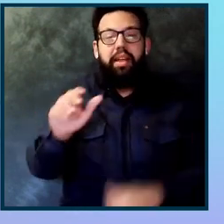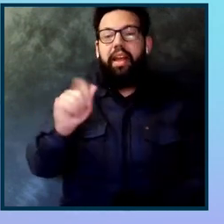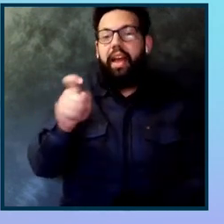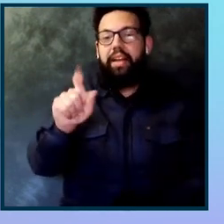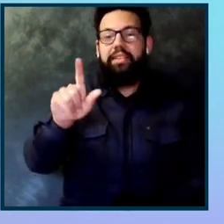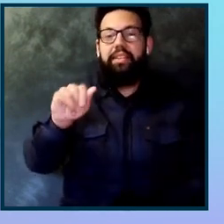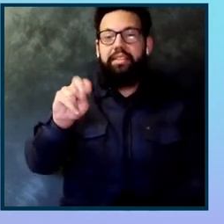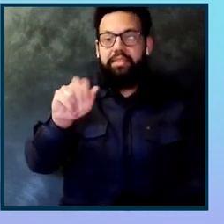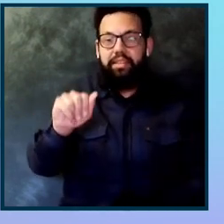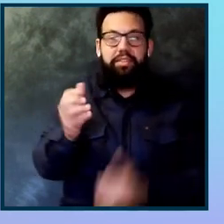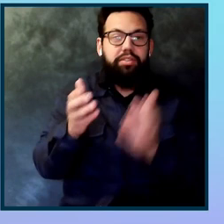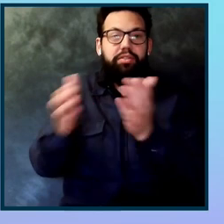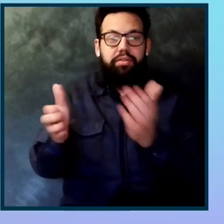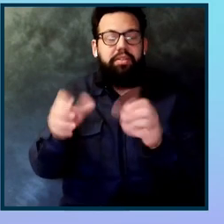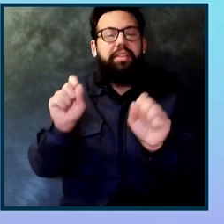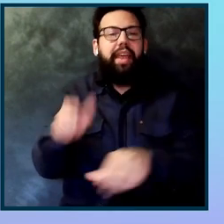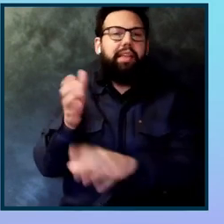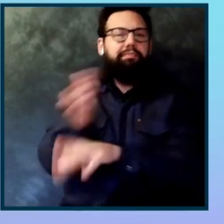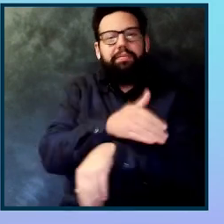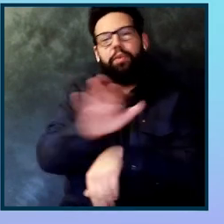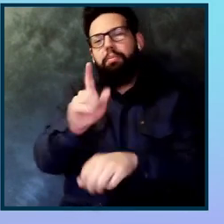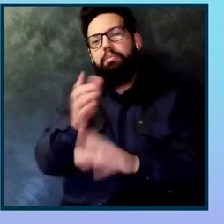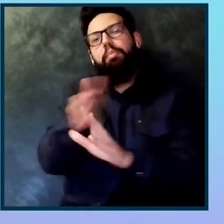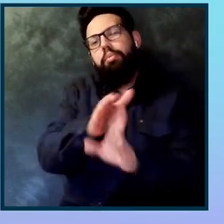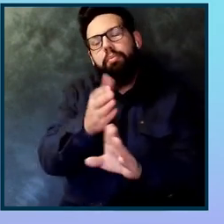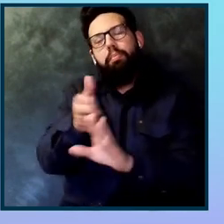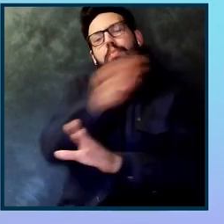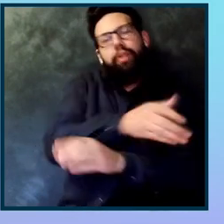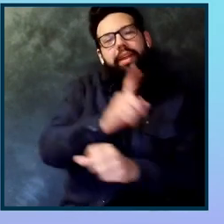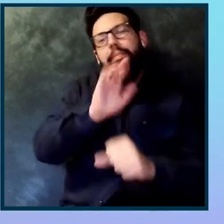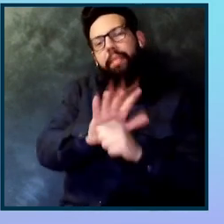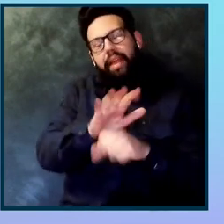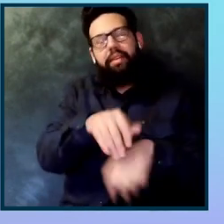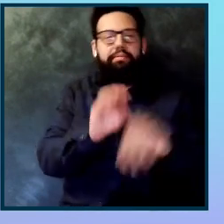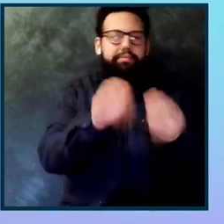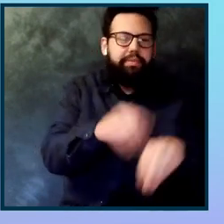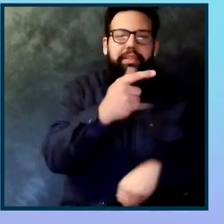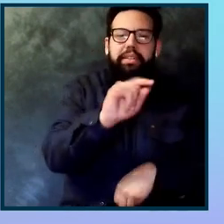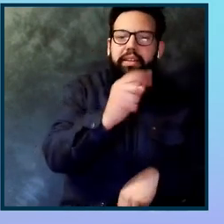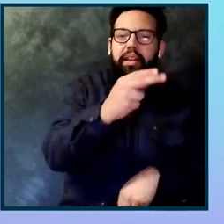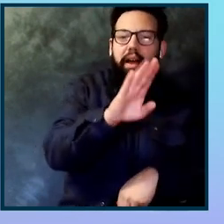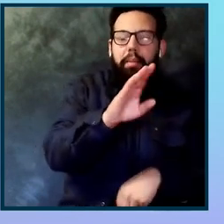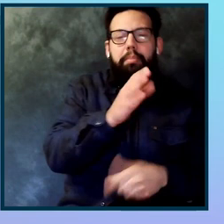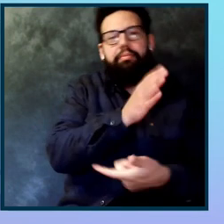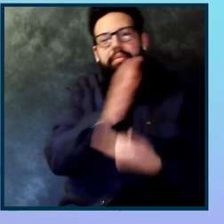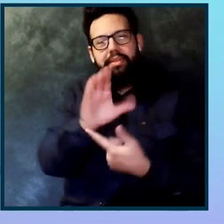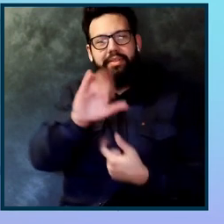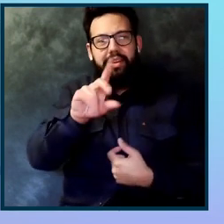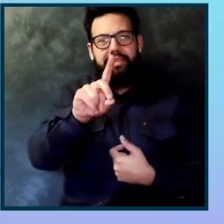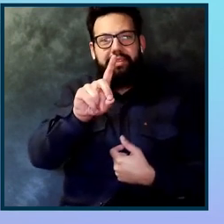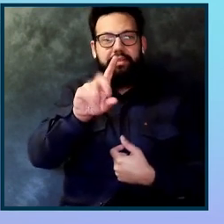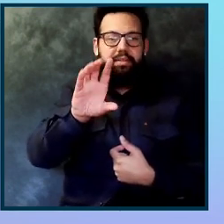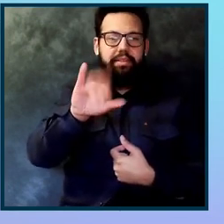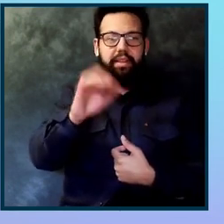embedded into your pre-commit hooks, your GitHub actions, your CICD processes, and even into places we cannot imagine through the